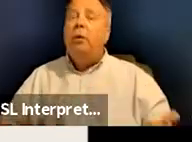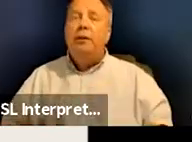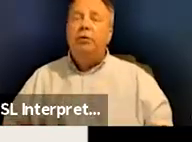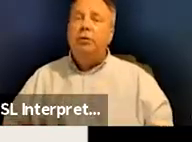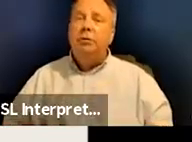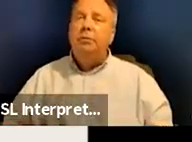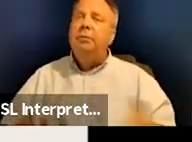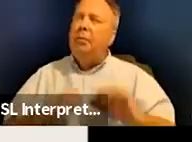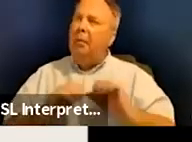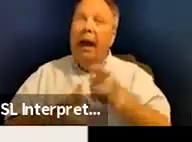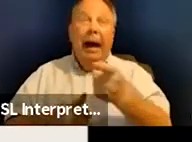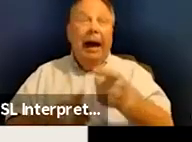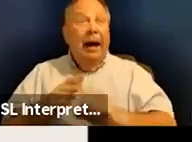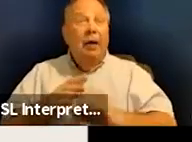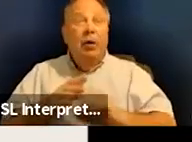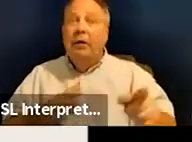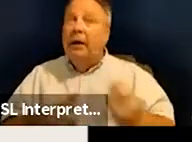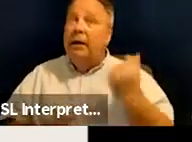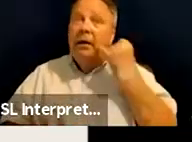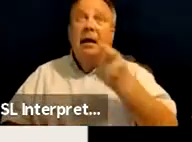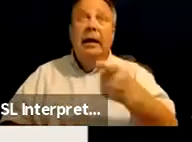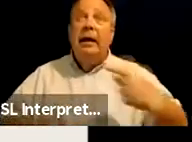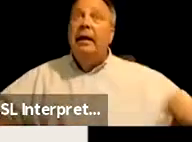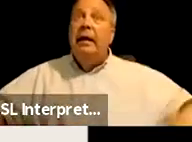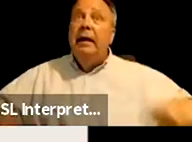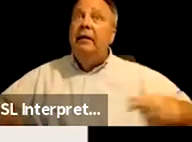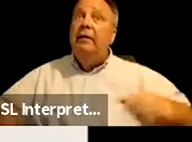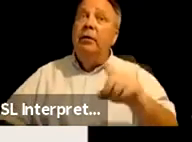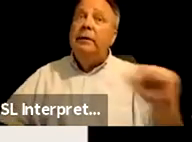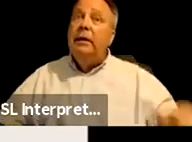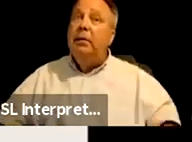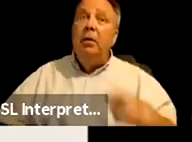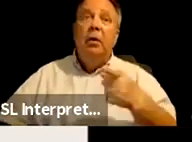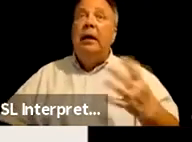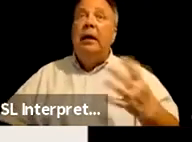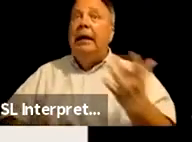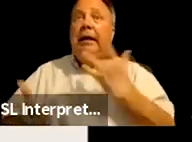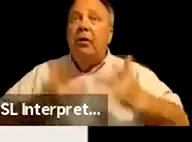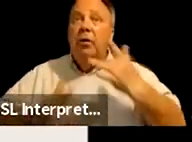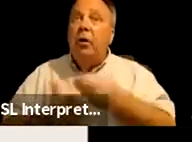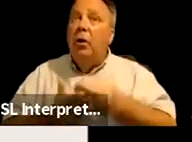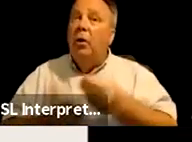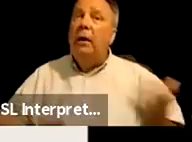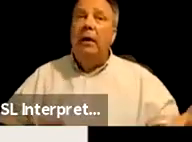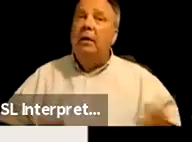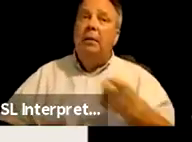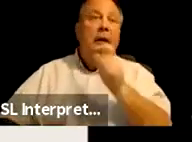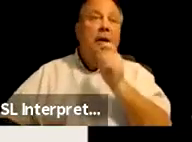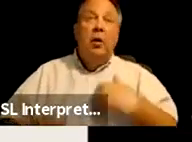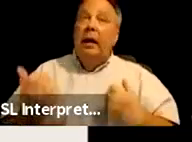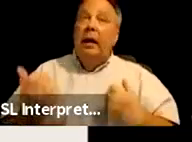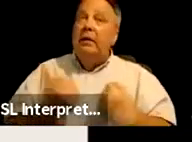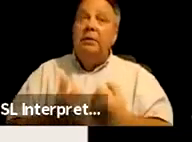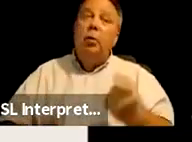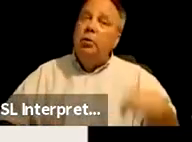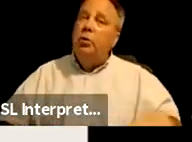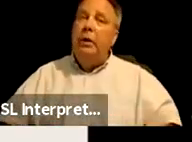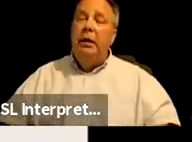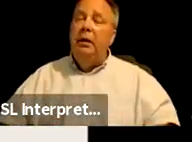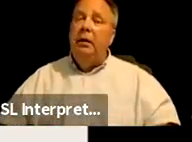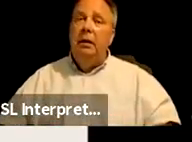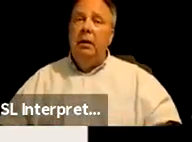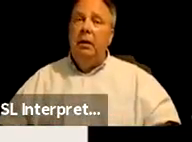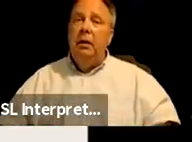How do you evacuate if you're disabled, if you're low income, if you don't have the supports you need, you know,